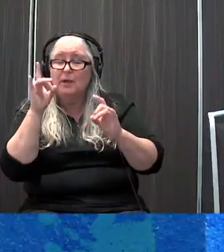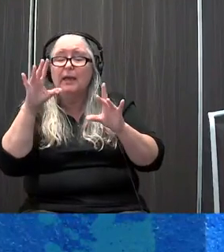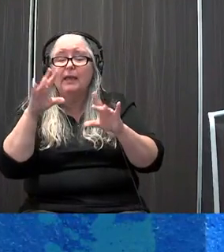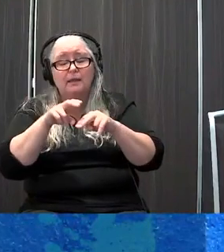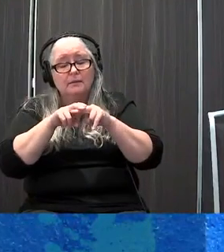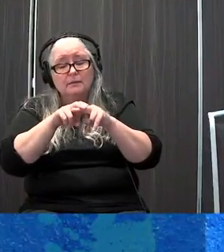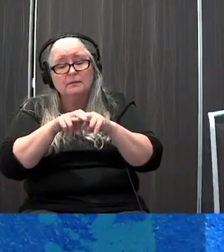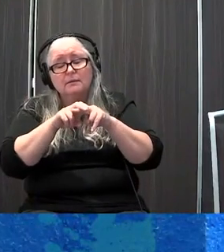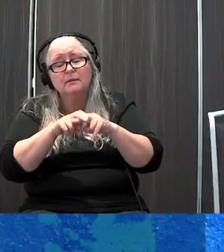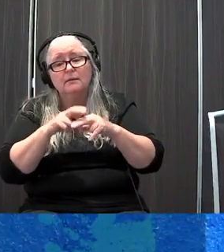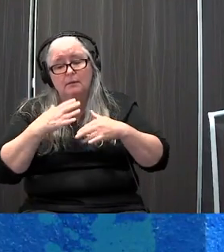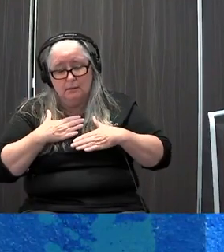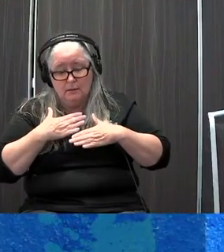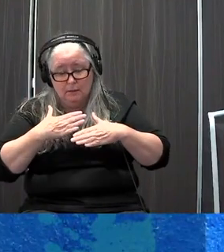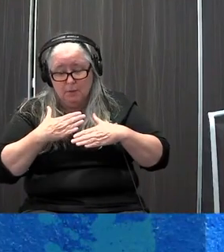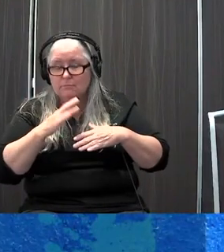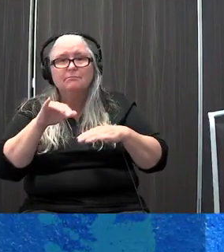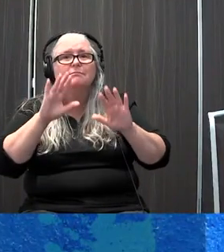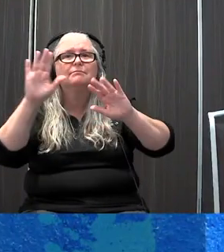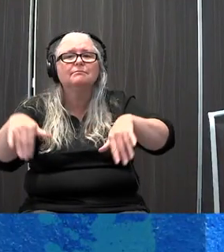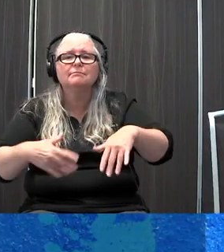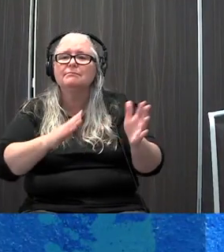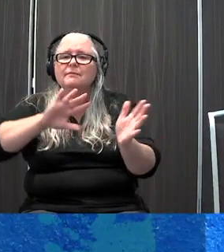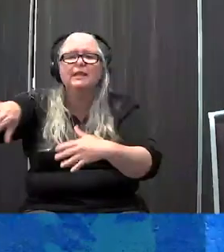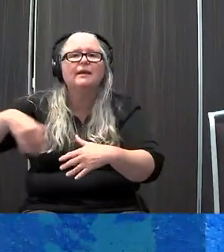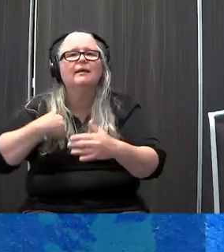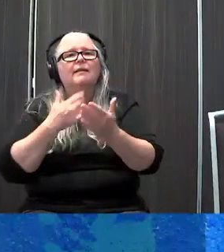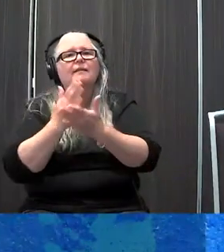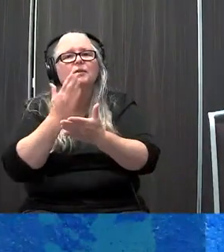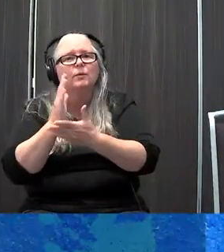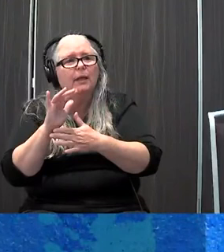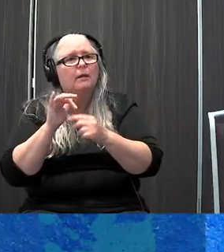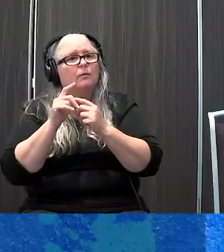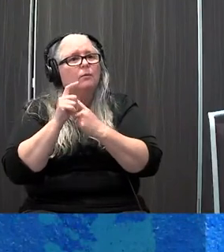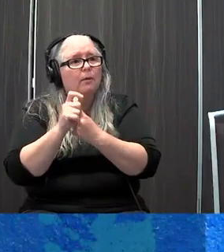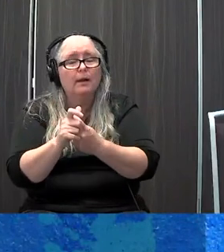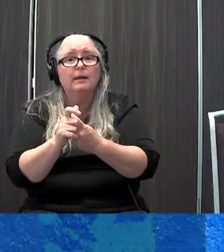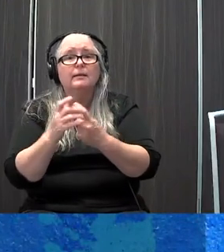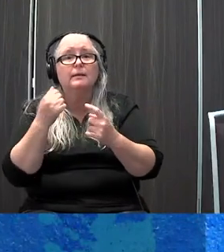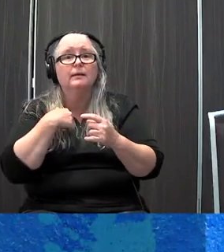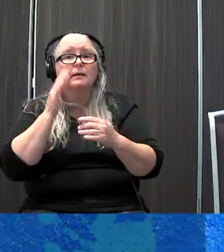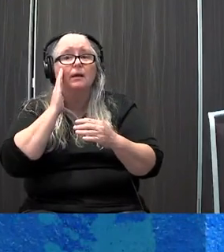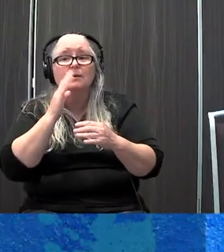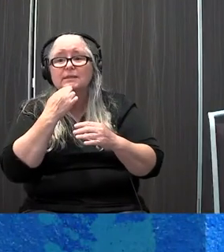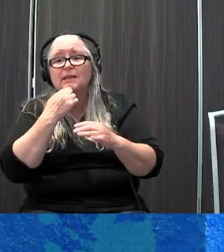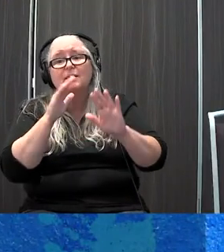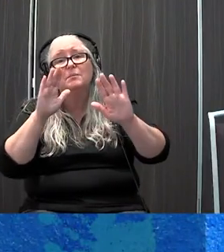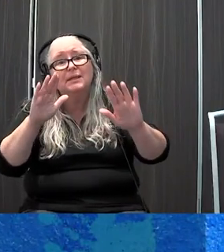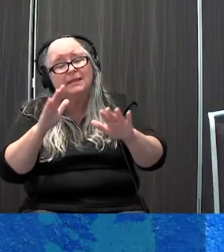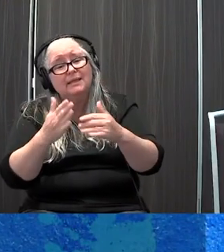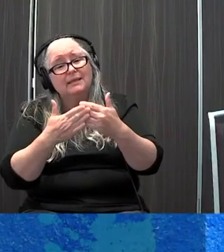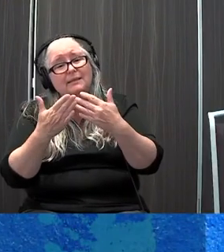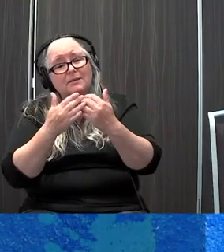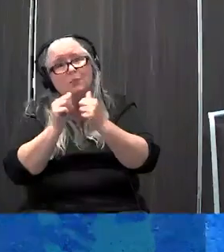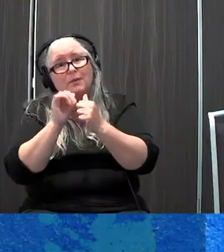your breath, that's okay. Do a walking meditation. Many people, their runs are their meditation. And then I'll end by saying, be gentle with yourself. You know,